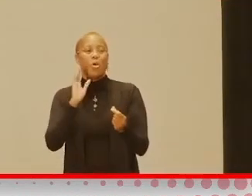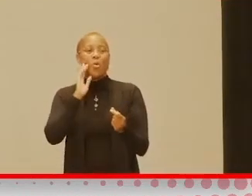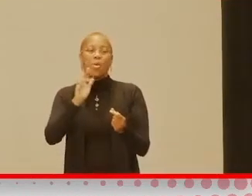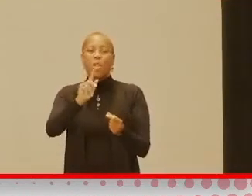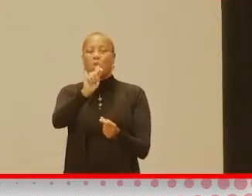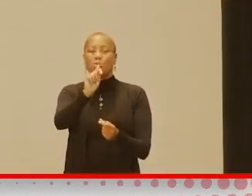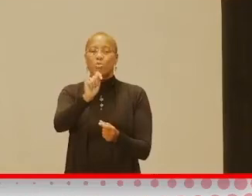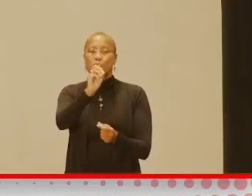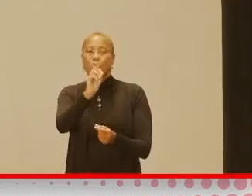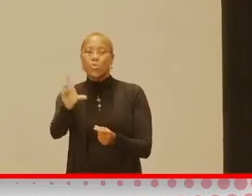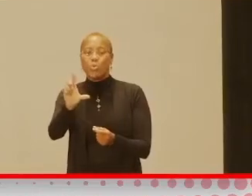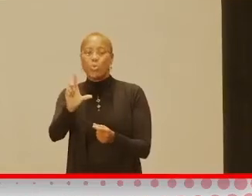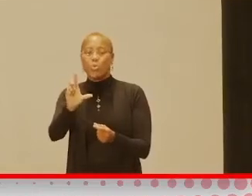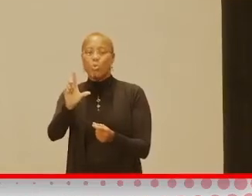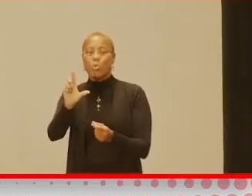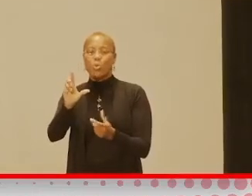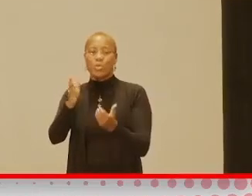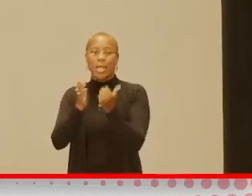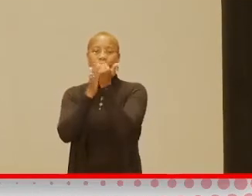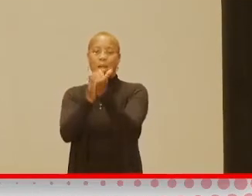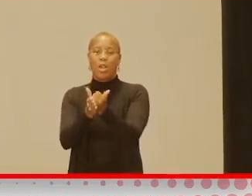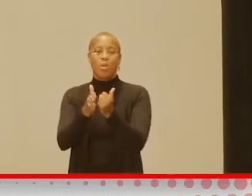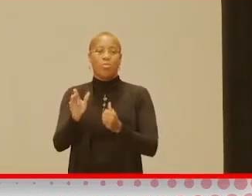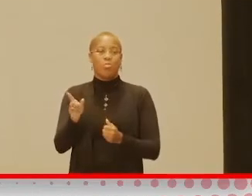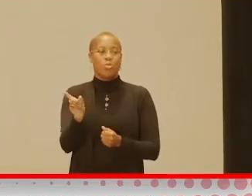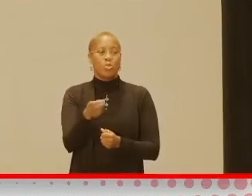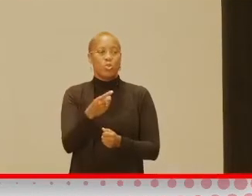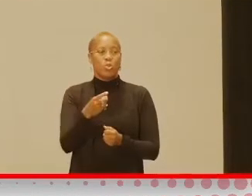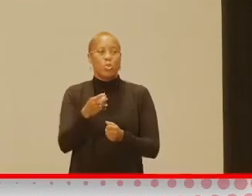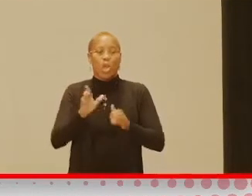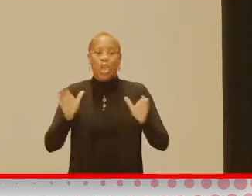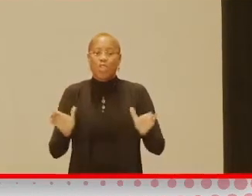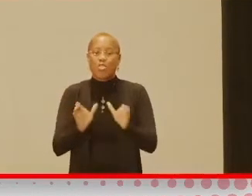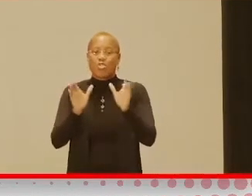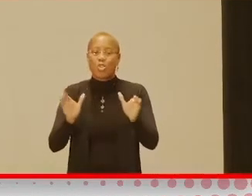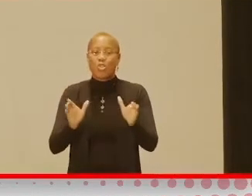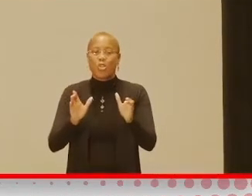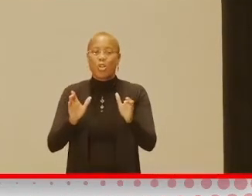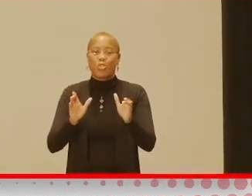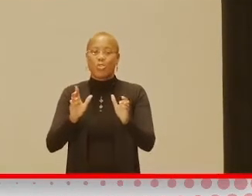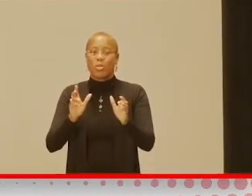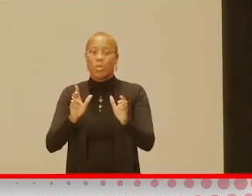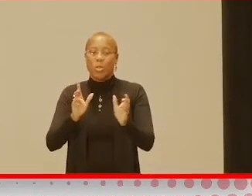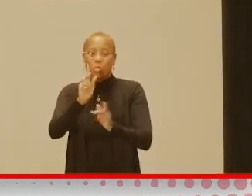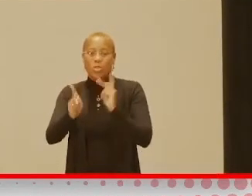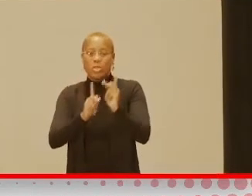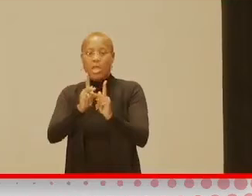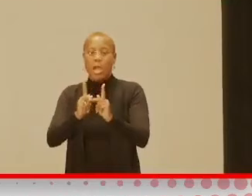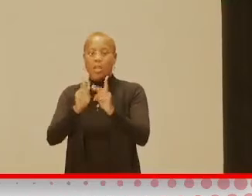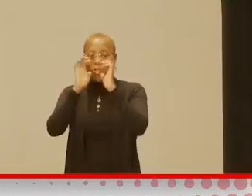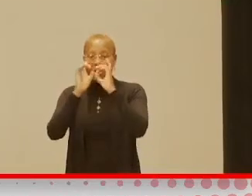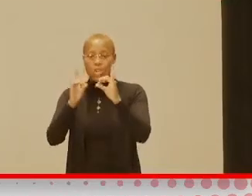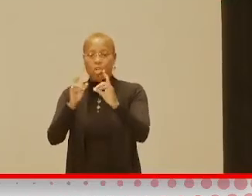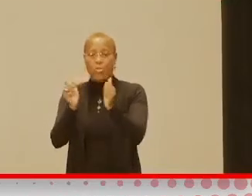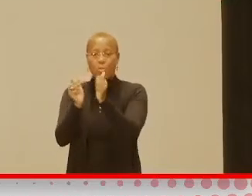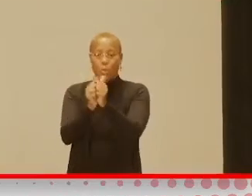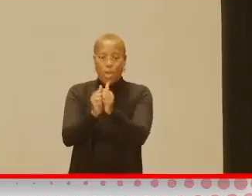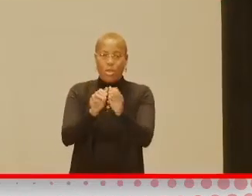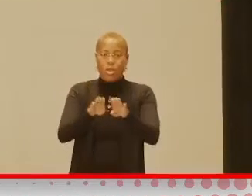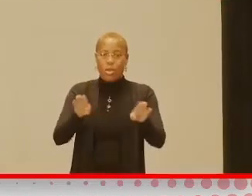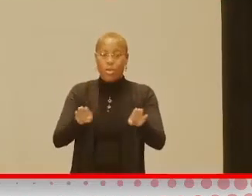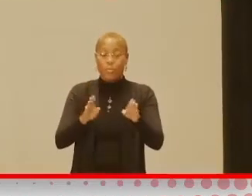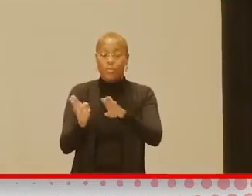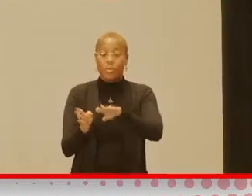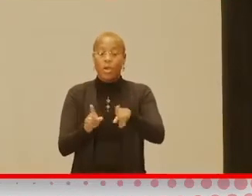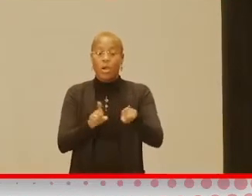to learn to, you know, encourage those types of things from your child. There's also some basic household items